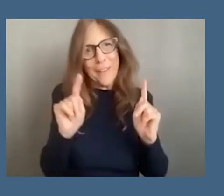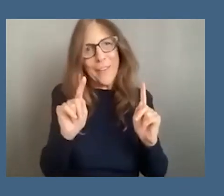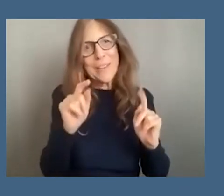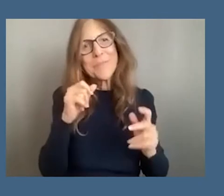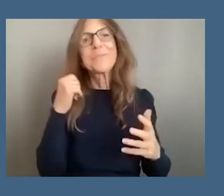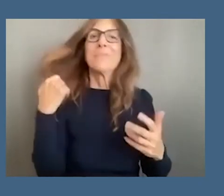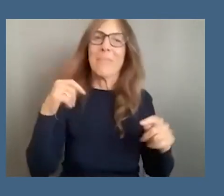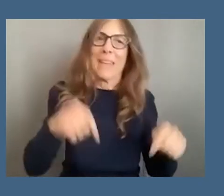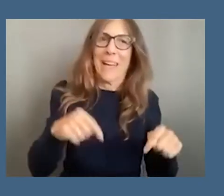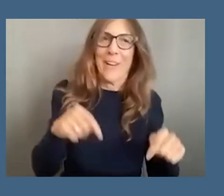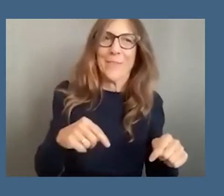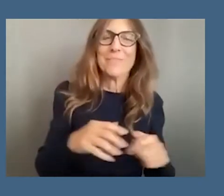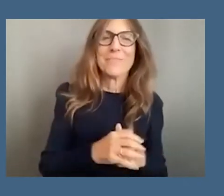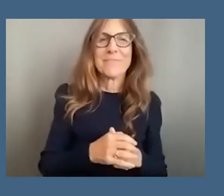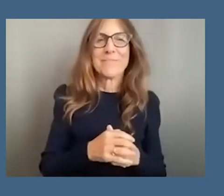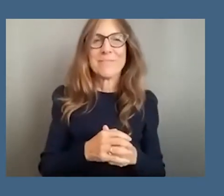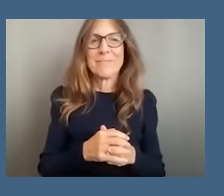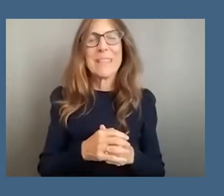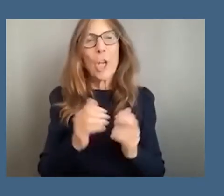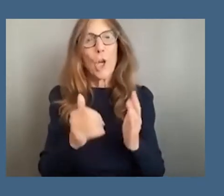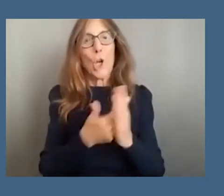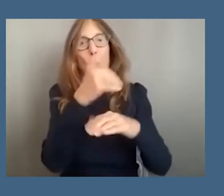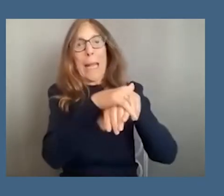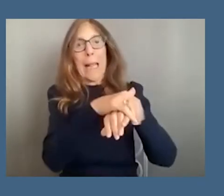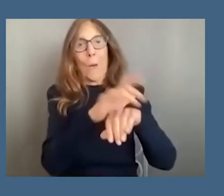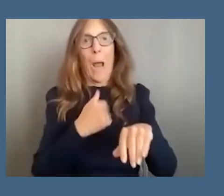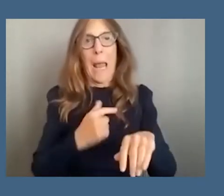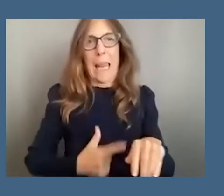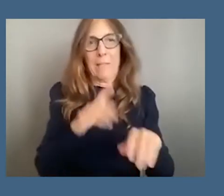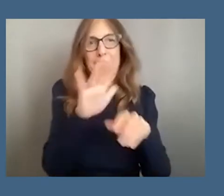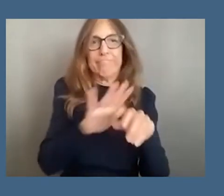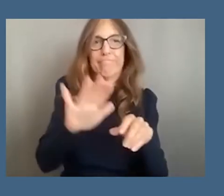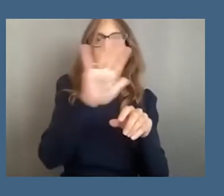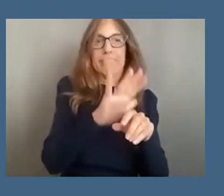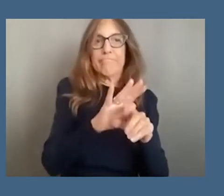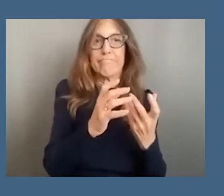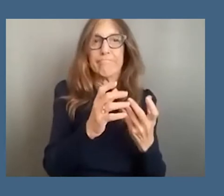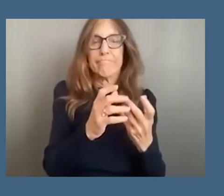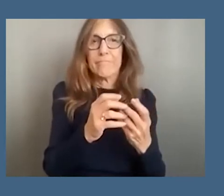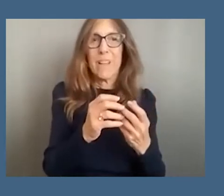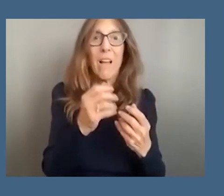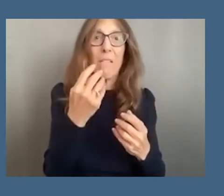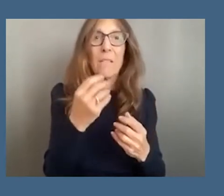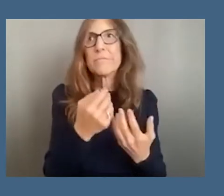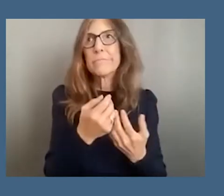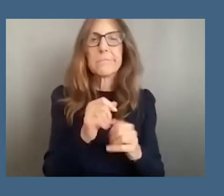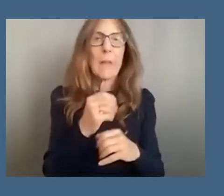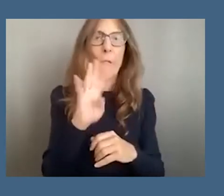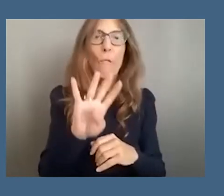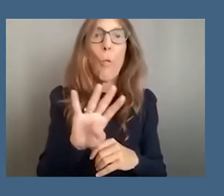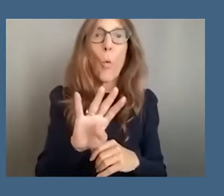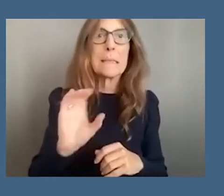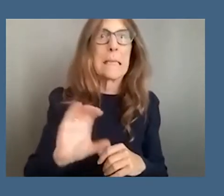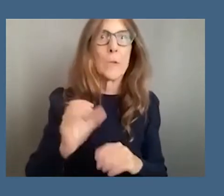here in the americas we have a different place here in new england you know where four centuries ago there was this